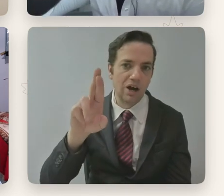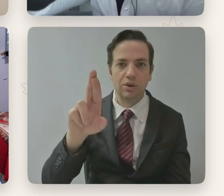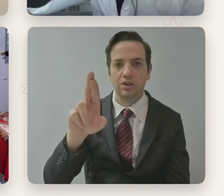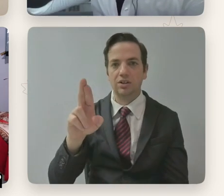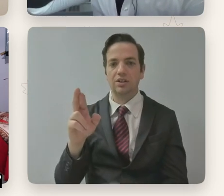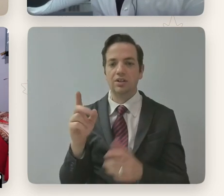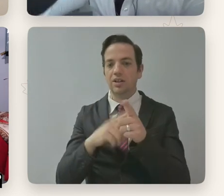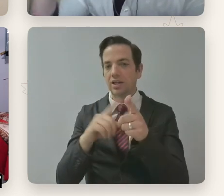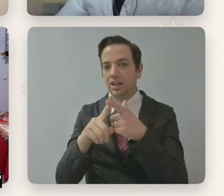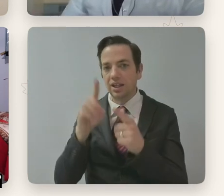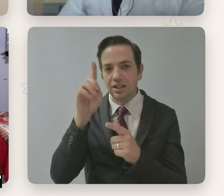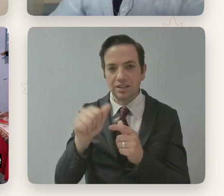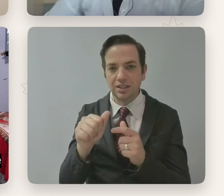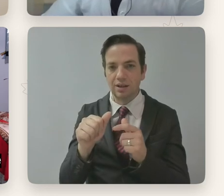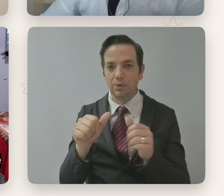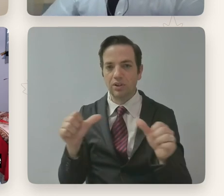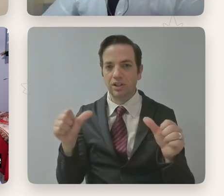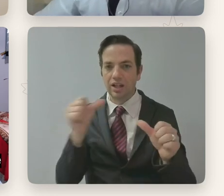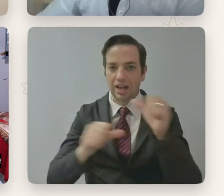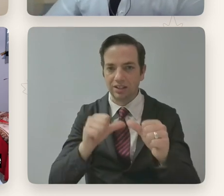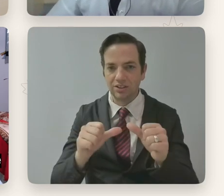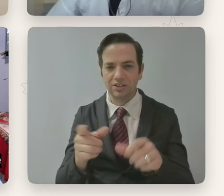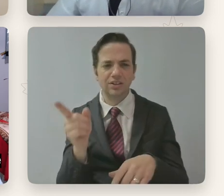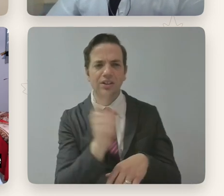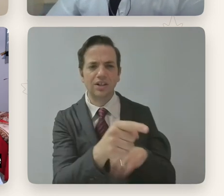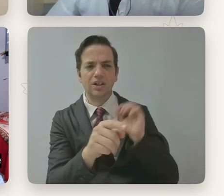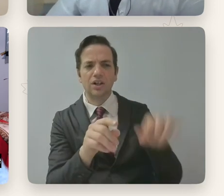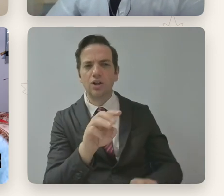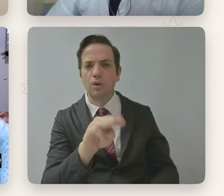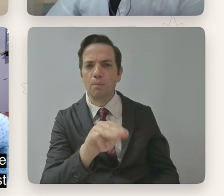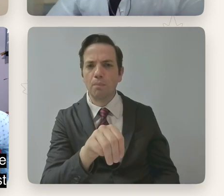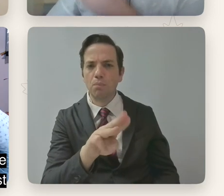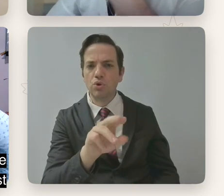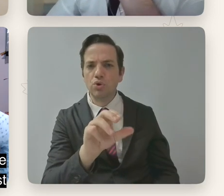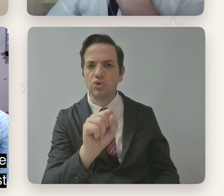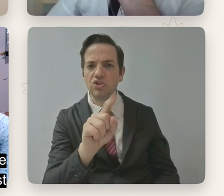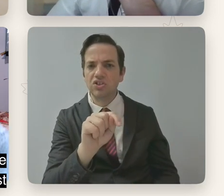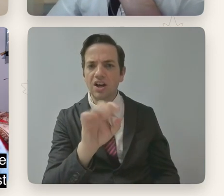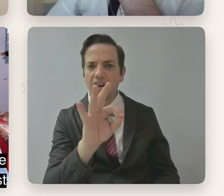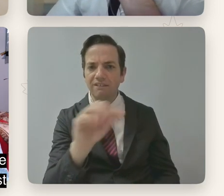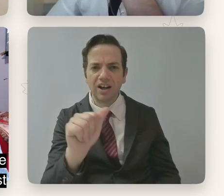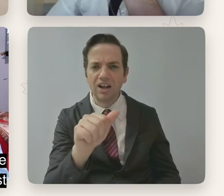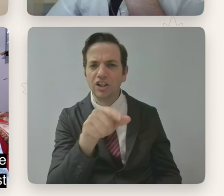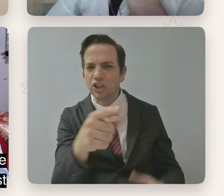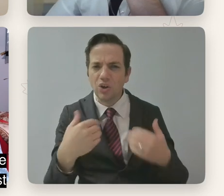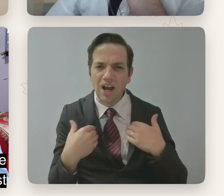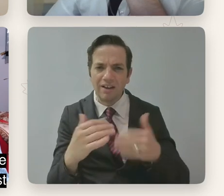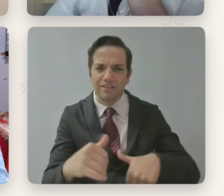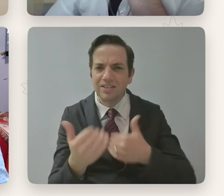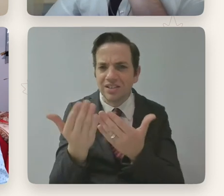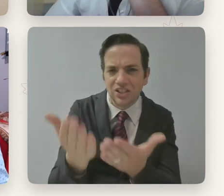a platform. Uh, what about you, Mustafa? Do you have any concrete sort of suggestions that you would make if you were sort of crafting your